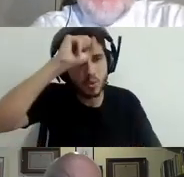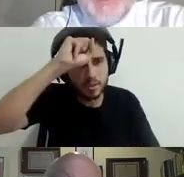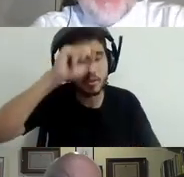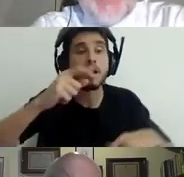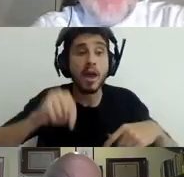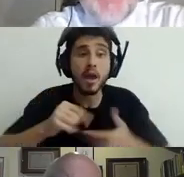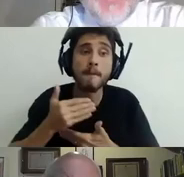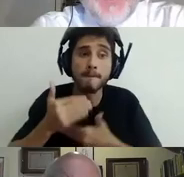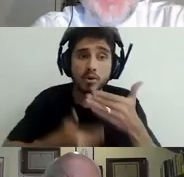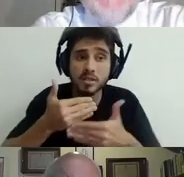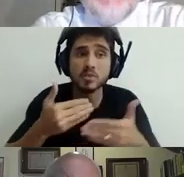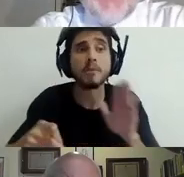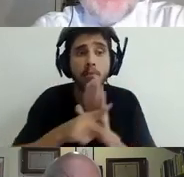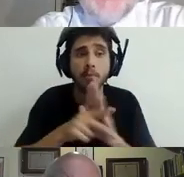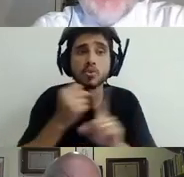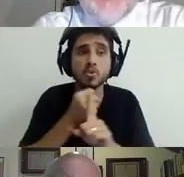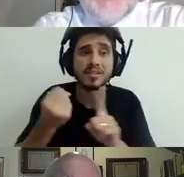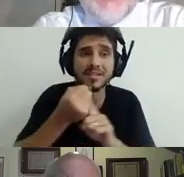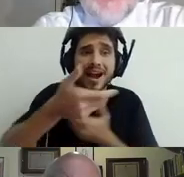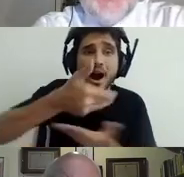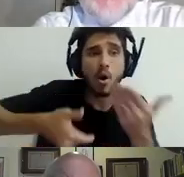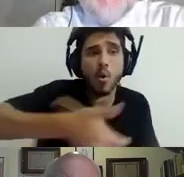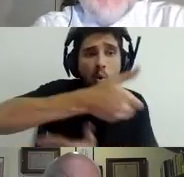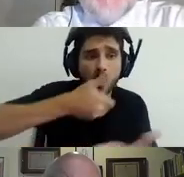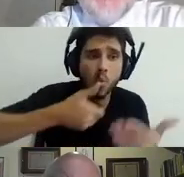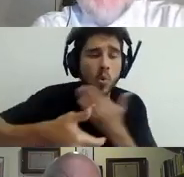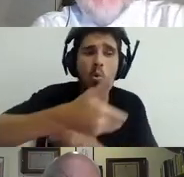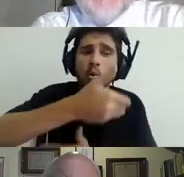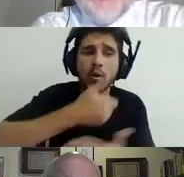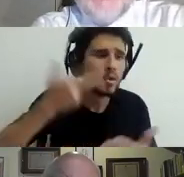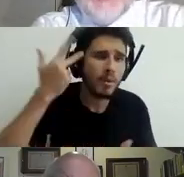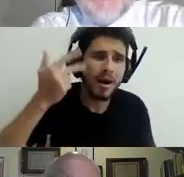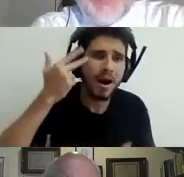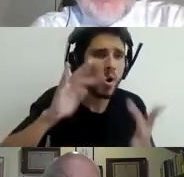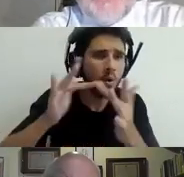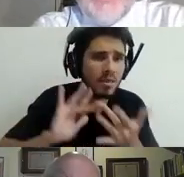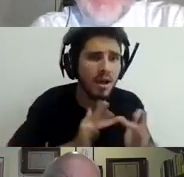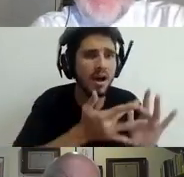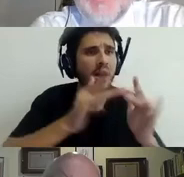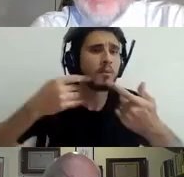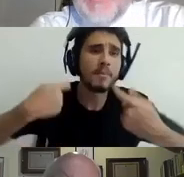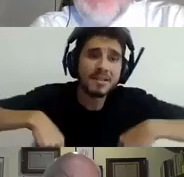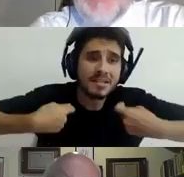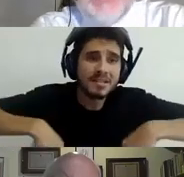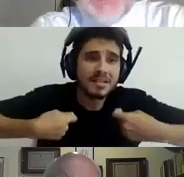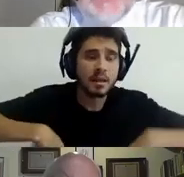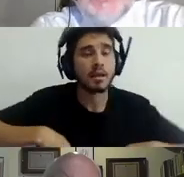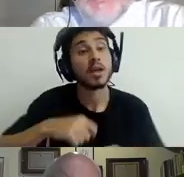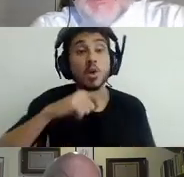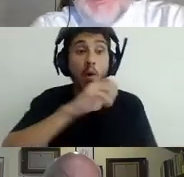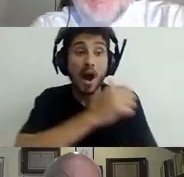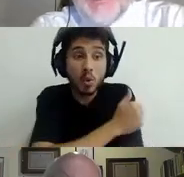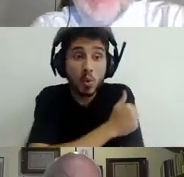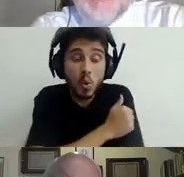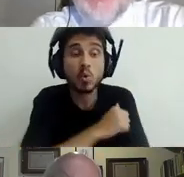social happening. And students learn as much through social interaction, even imitation,